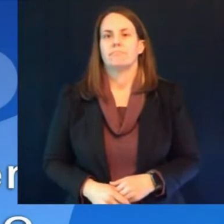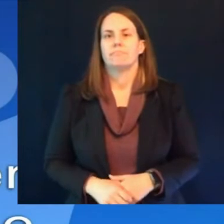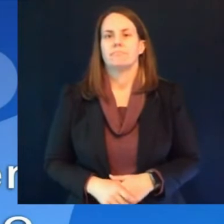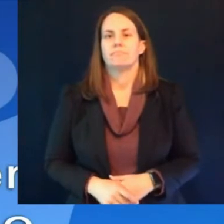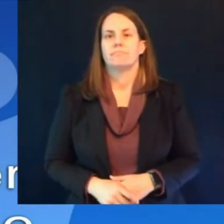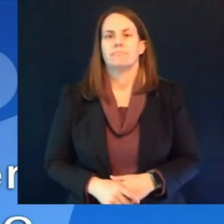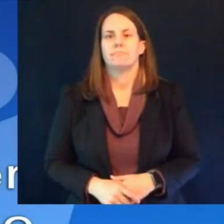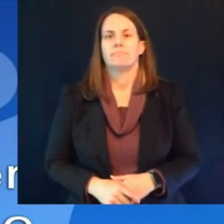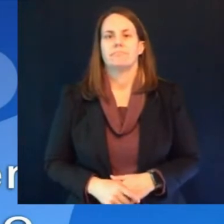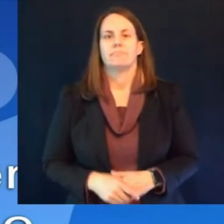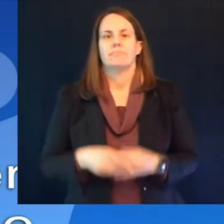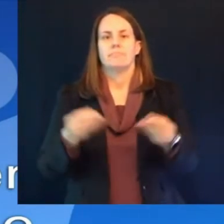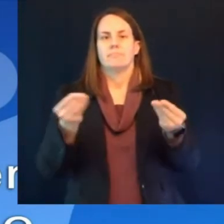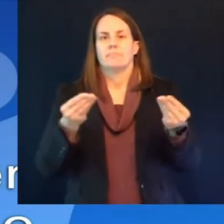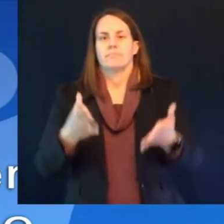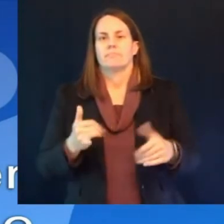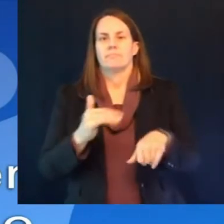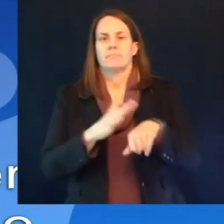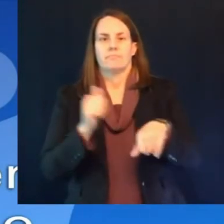in green bay mark